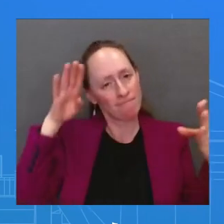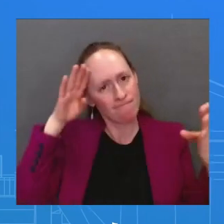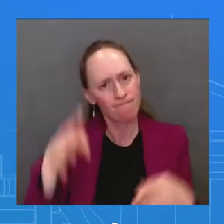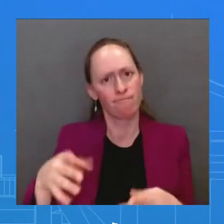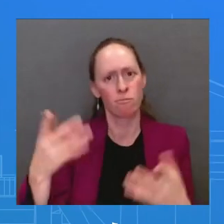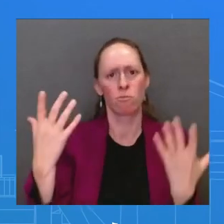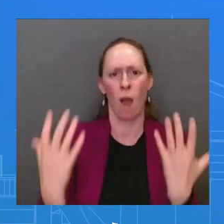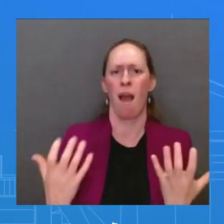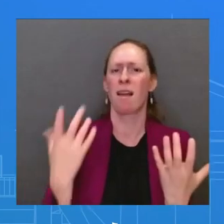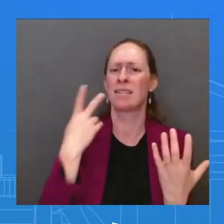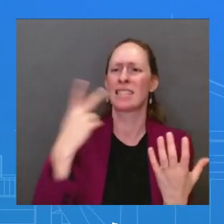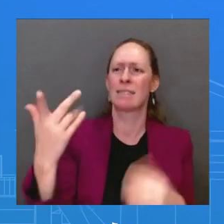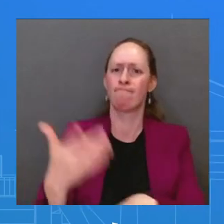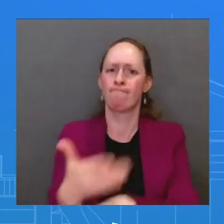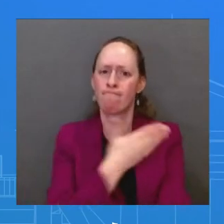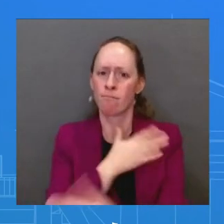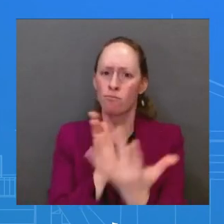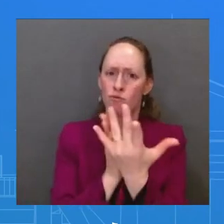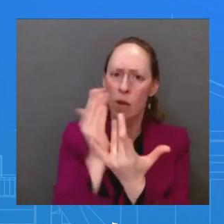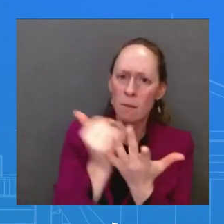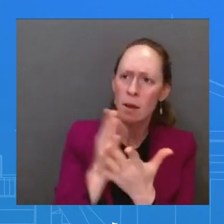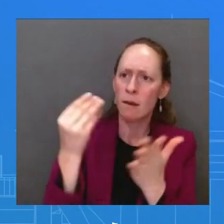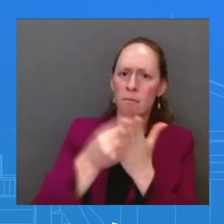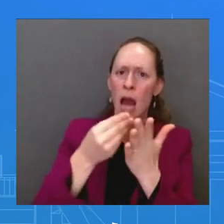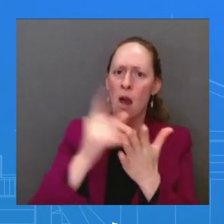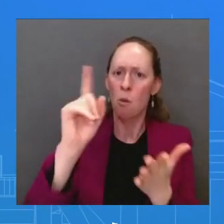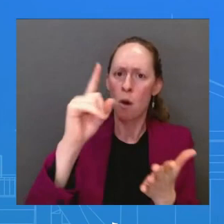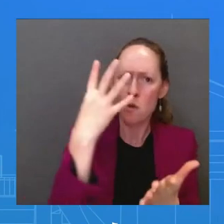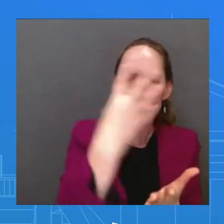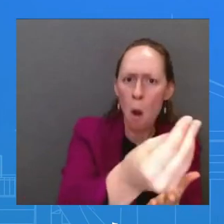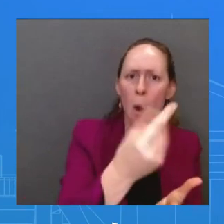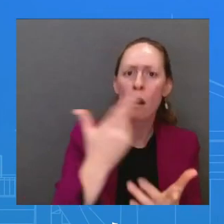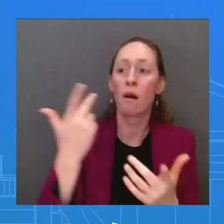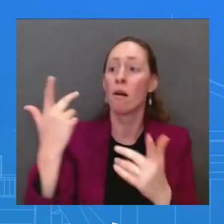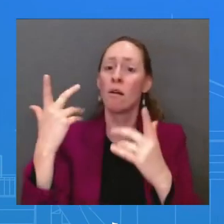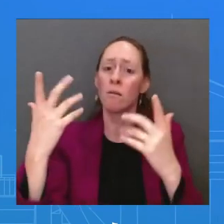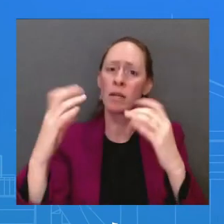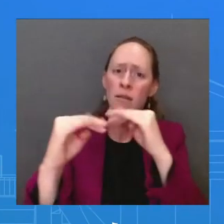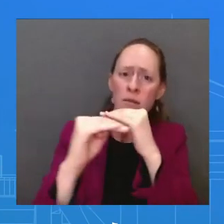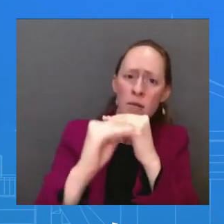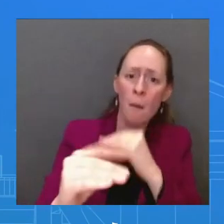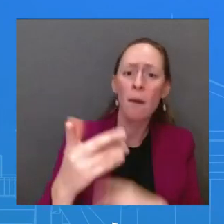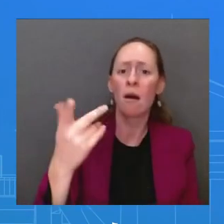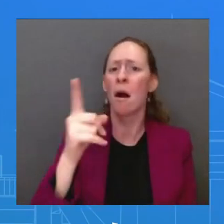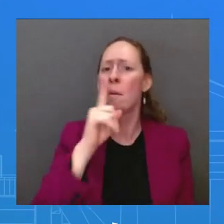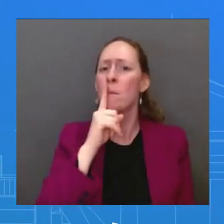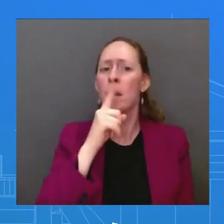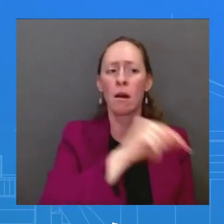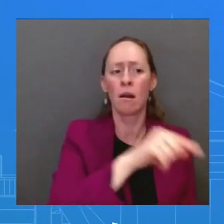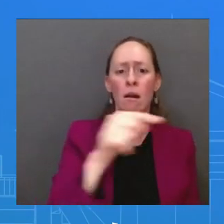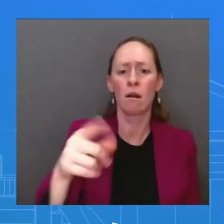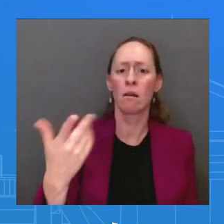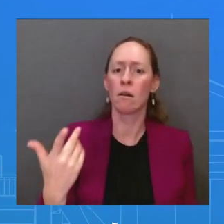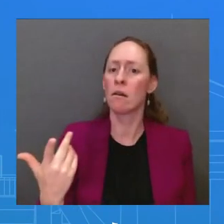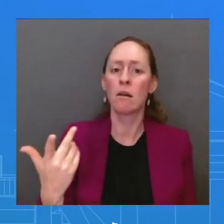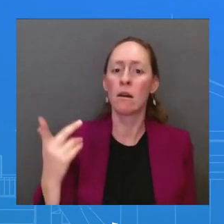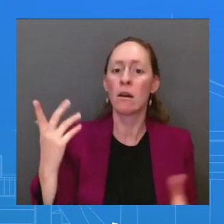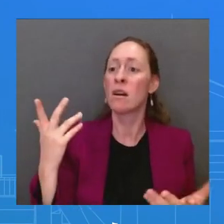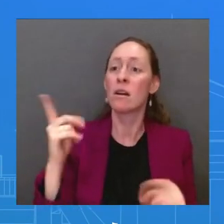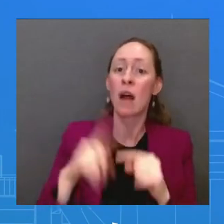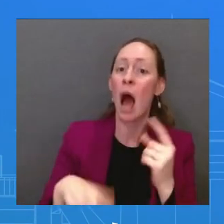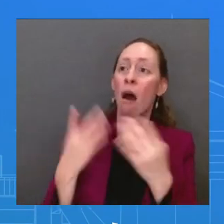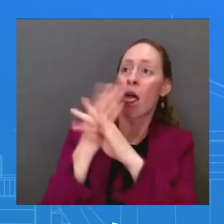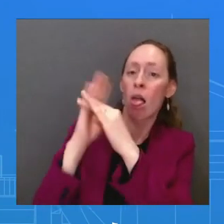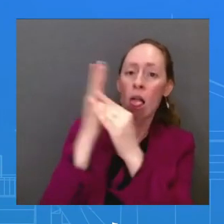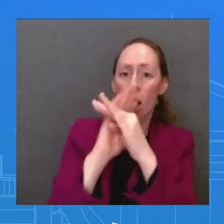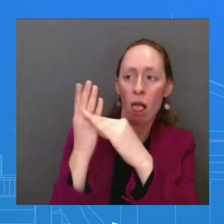streams to countries that cut through the red tape and give not just the poorest countries in the world but middle-income countries who are dealing with